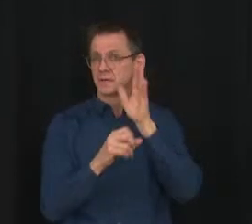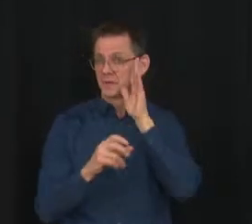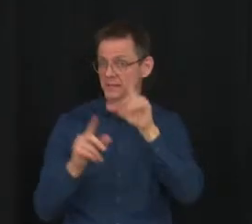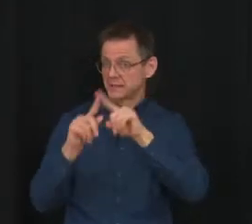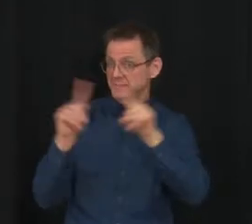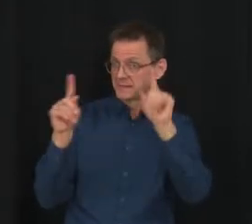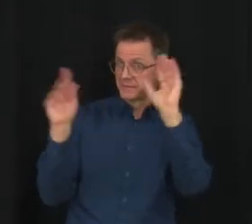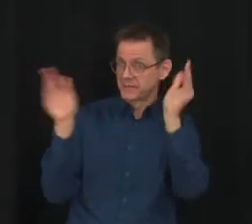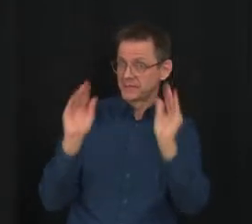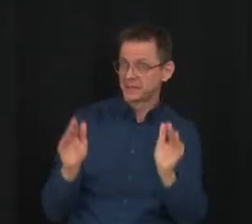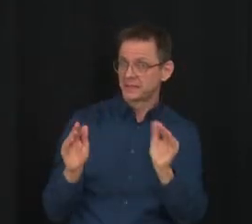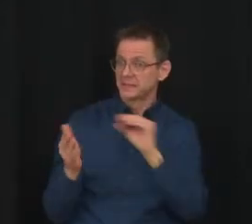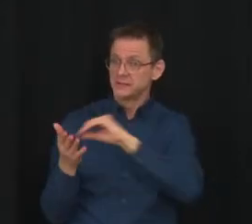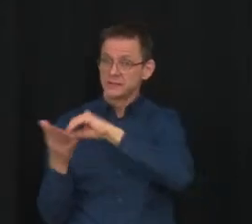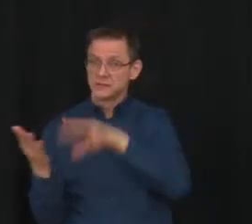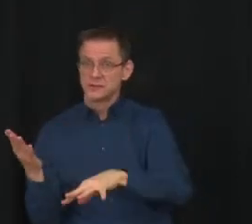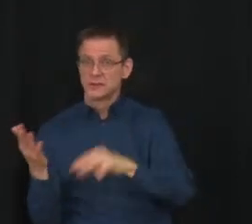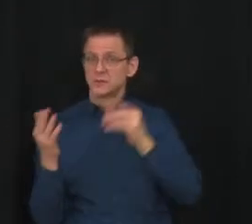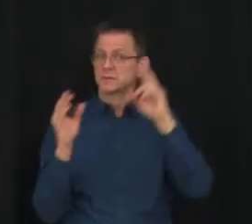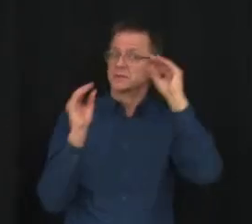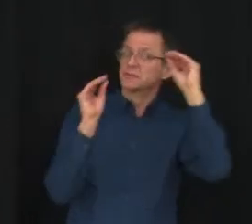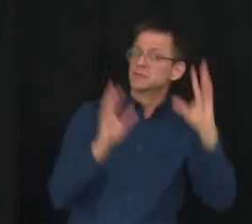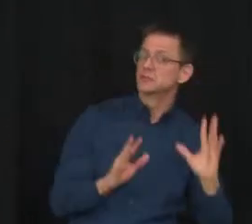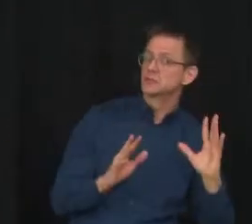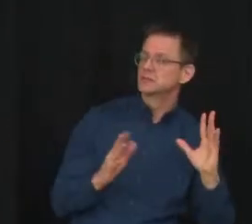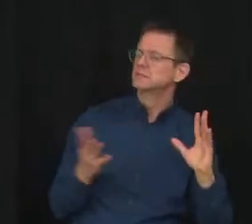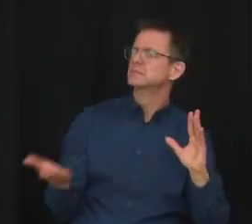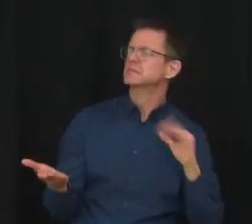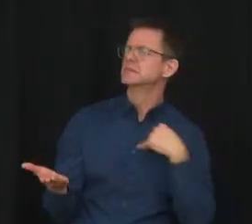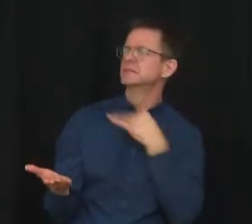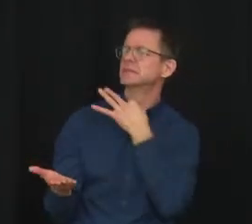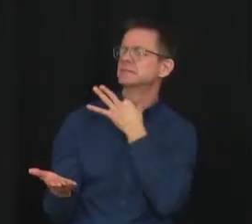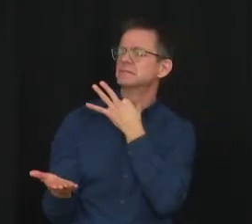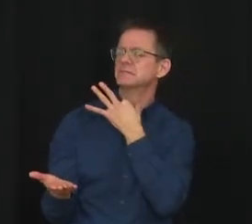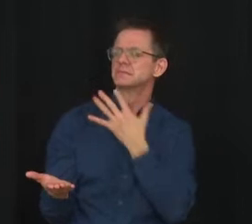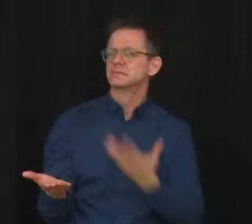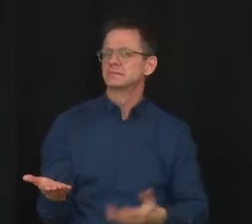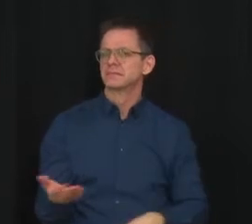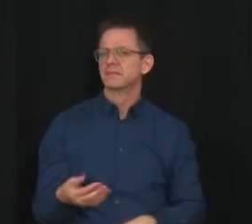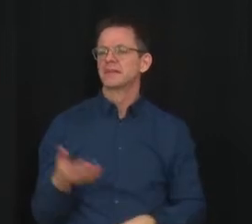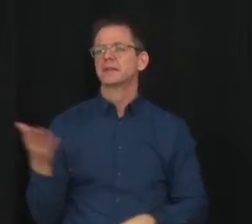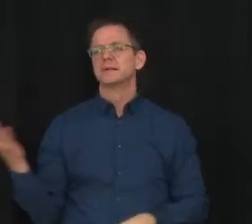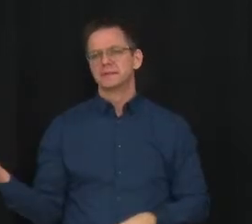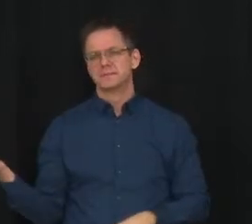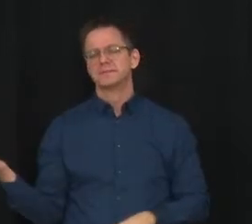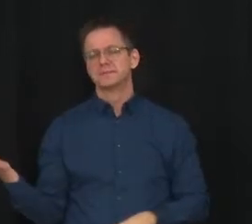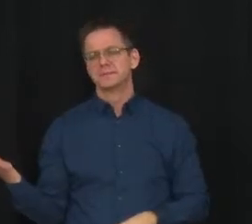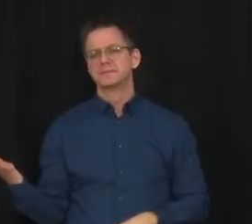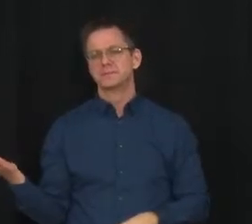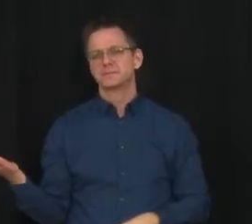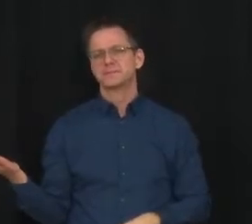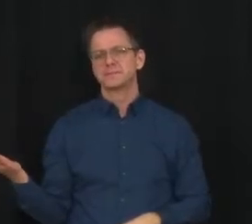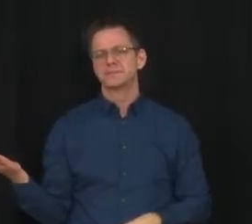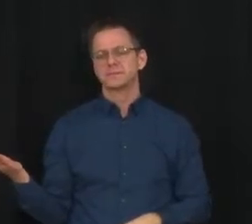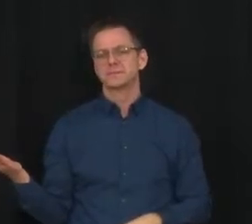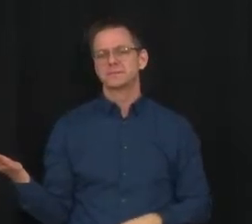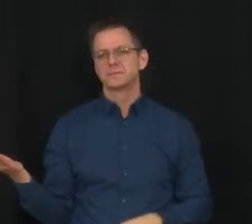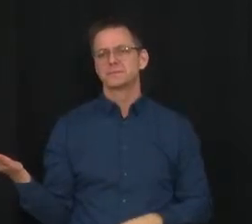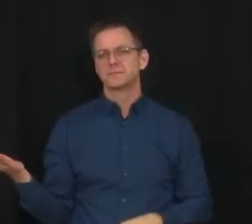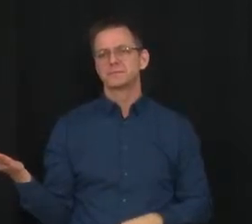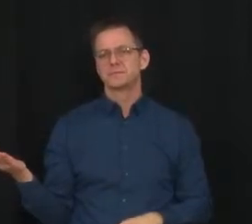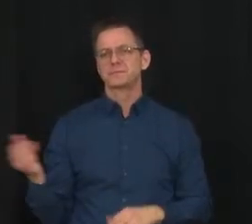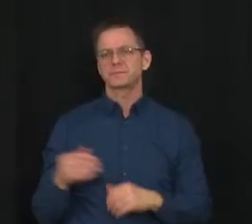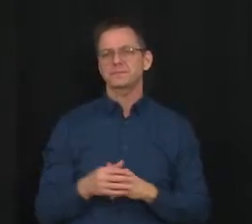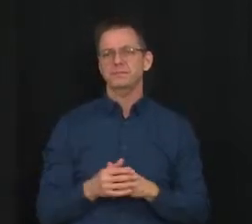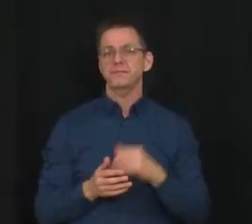Well, obviously, we will continue to, as Dr. Henshaw said, that if there are people with symptoms, whether